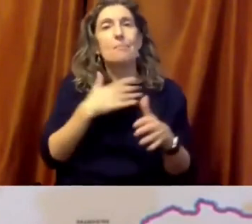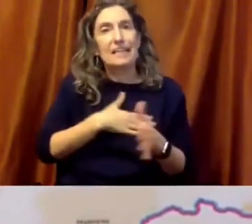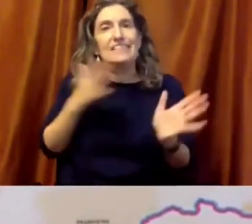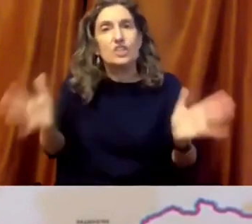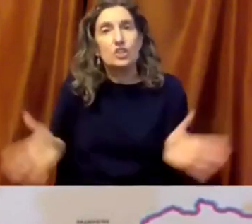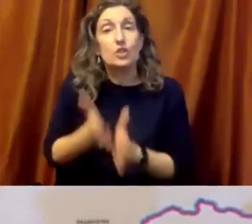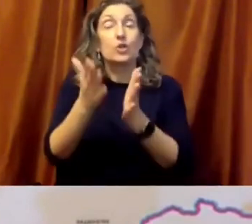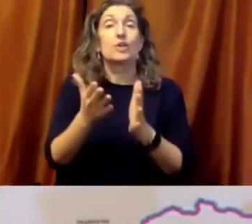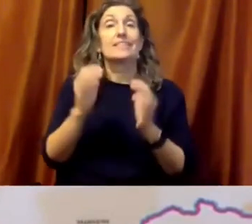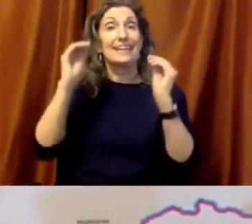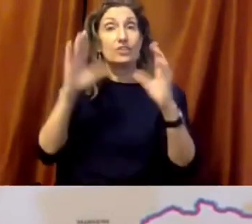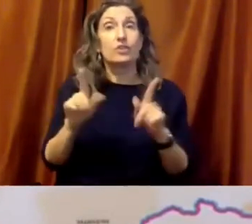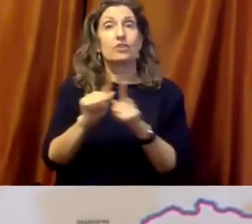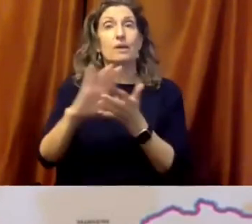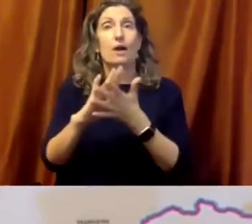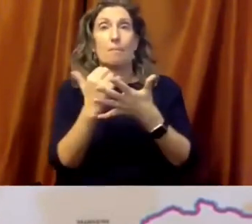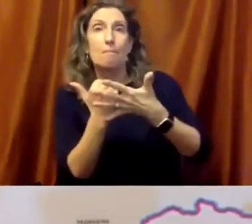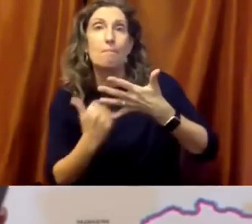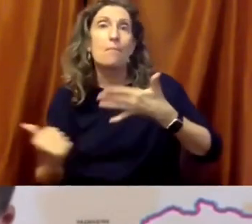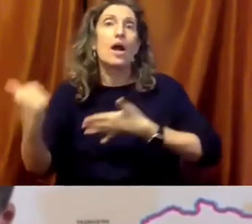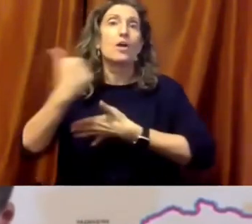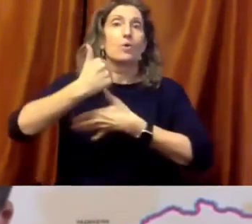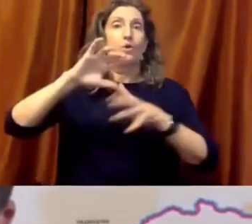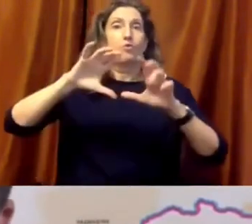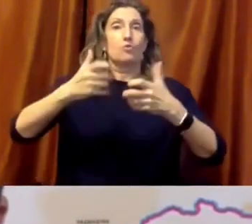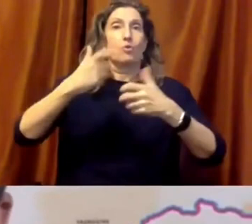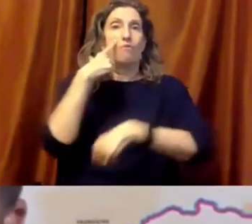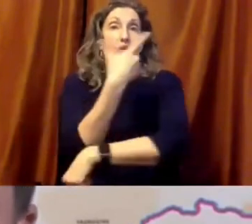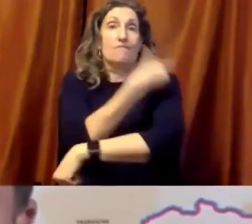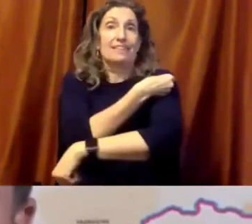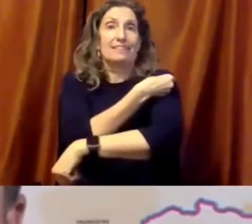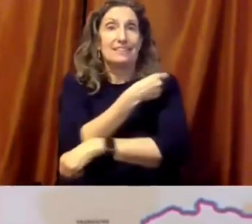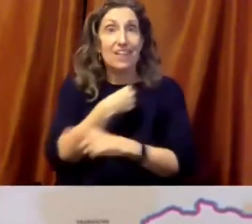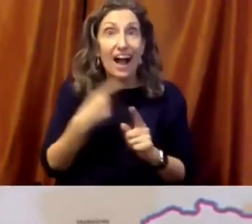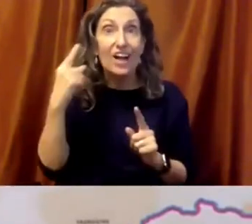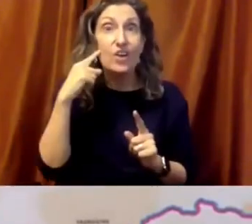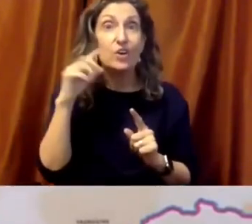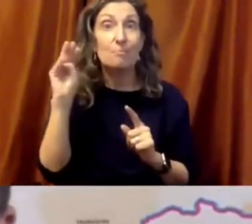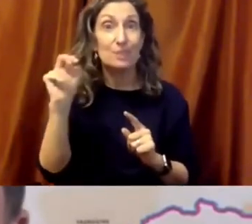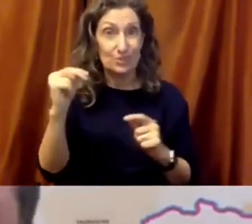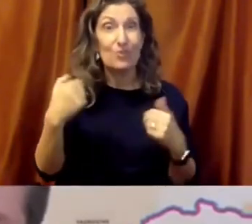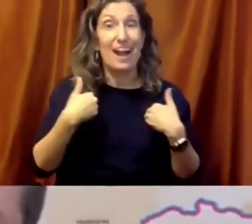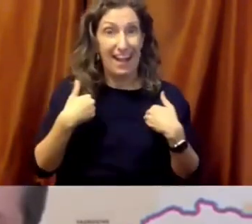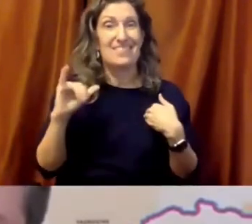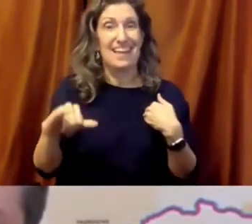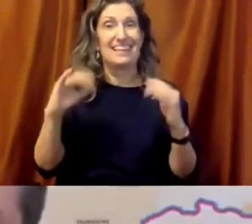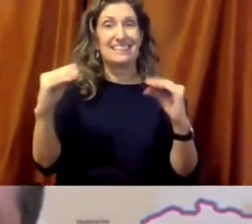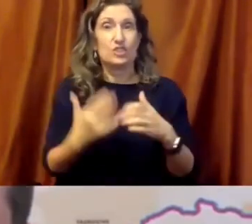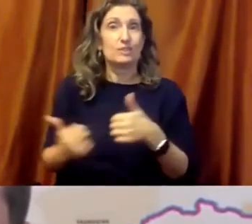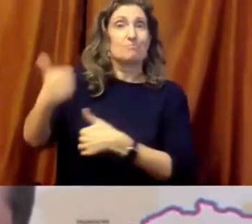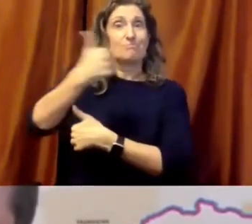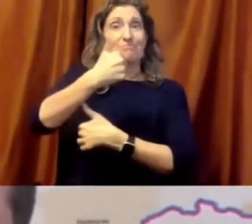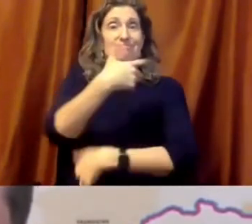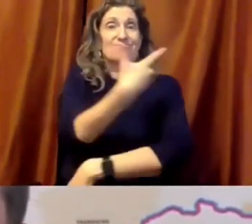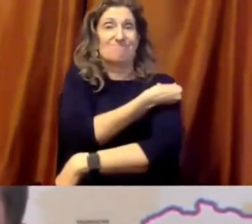the policy in Minnesota. But still not in nearly enough places. Time